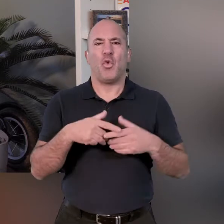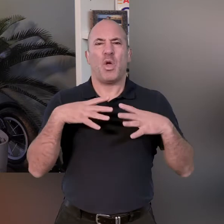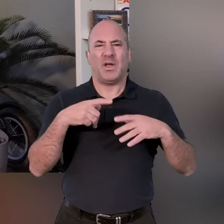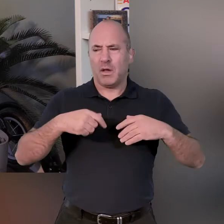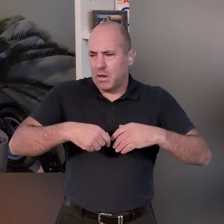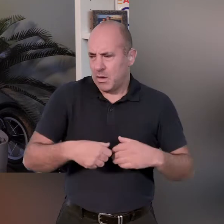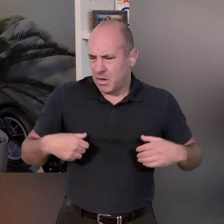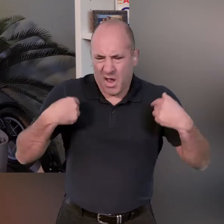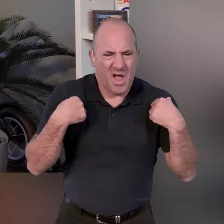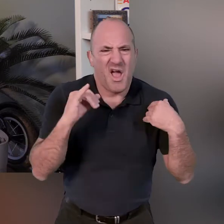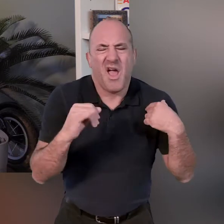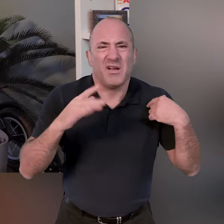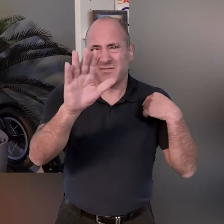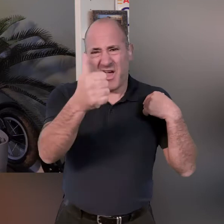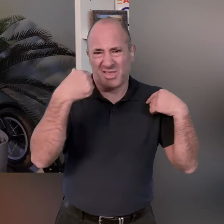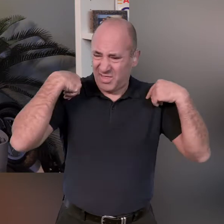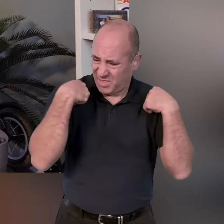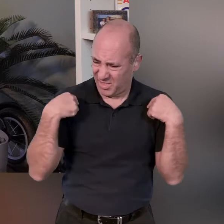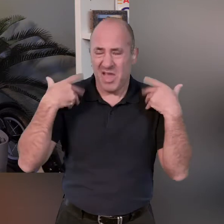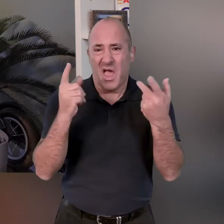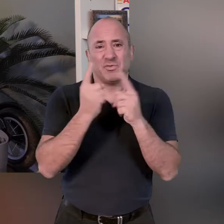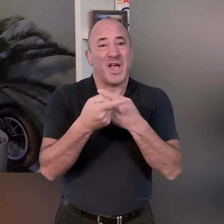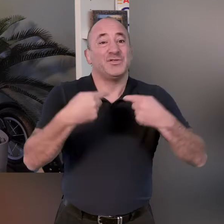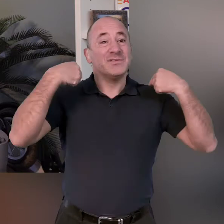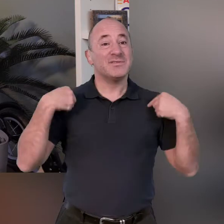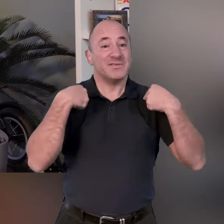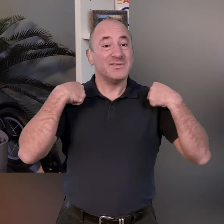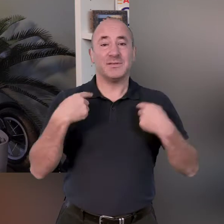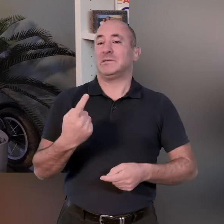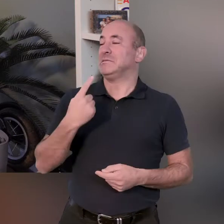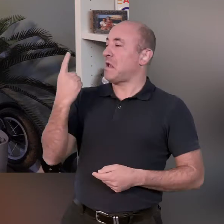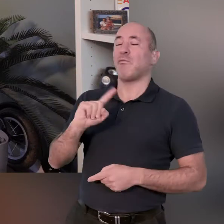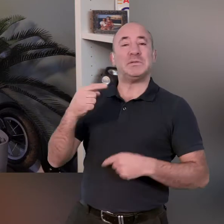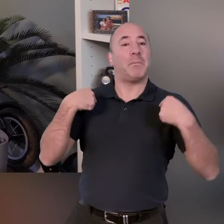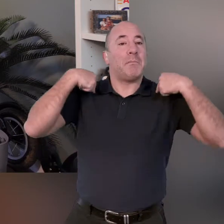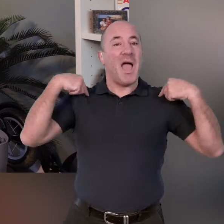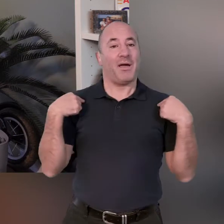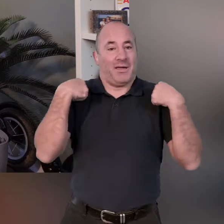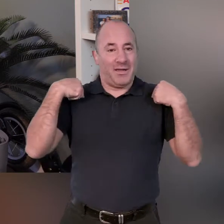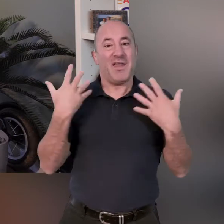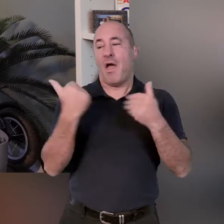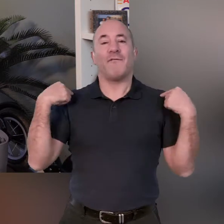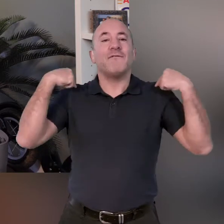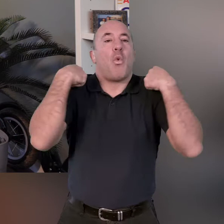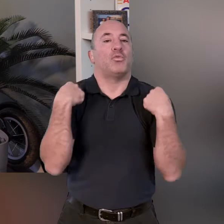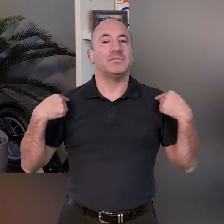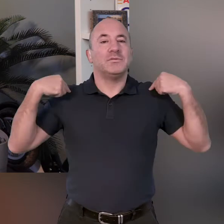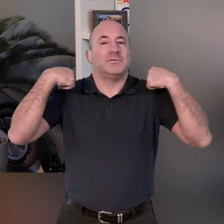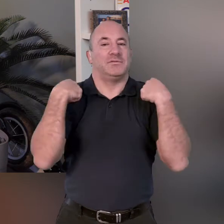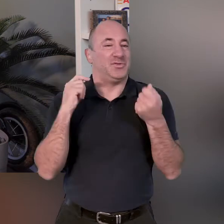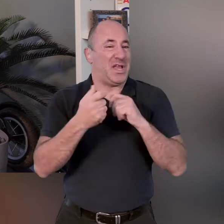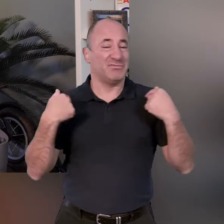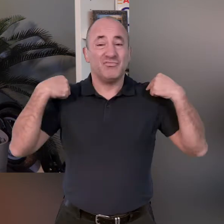don't worry about whichever direction you're going because now we're going to change that direction so just go i was going backwards now i'm going forwards